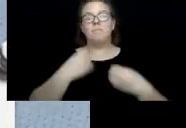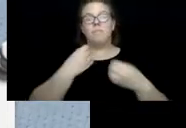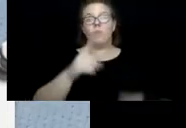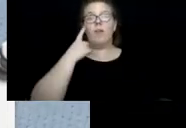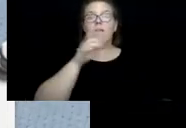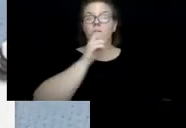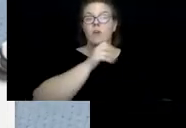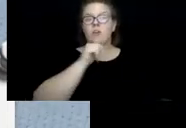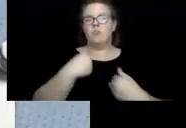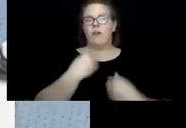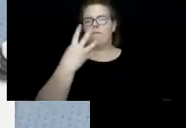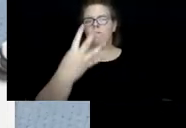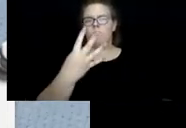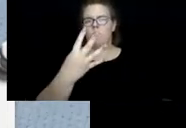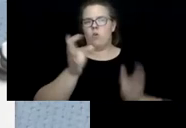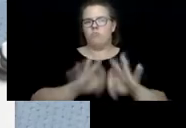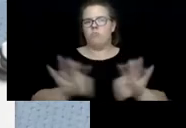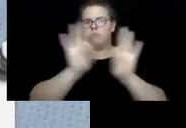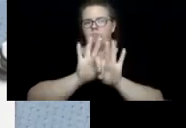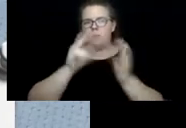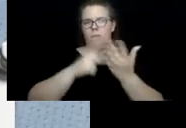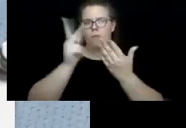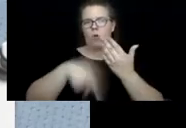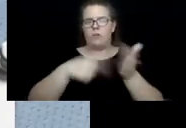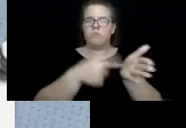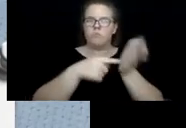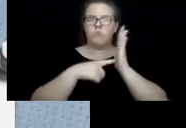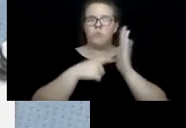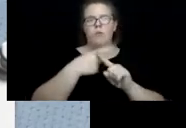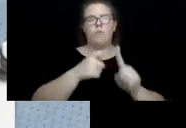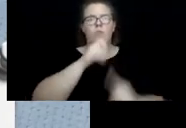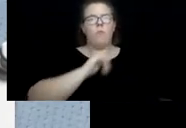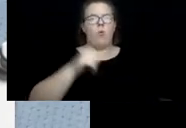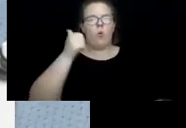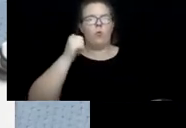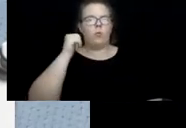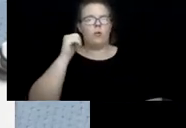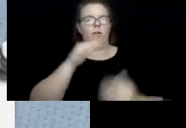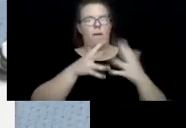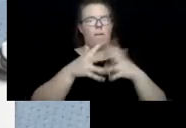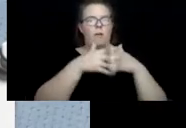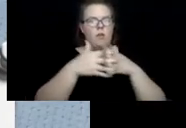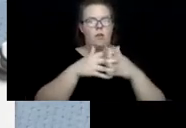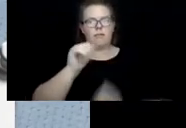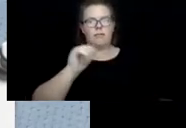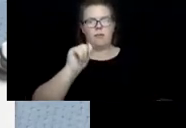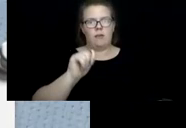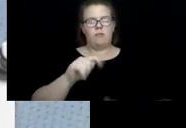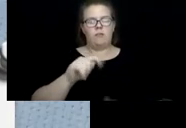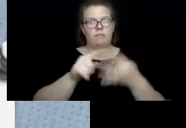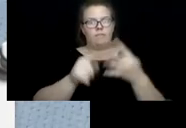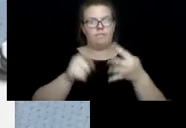have four core programs that are mandated by the Older Americans Act. And those four core programs are